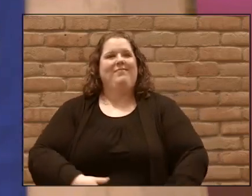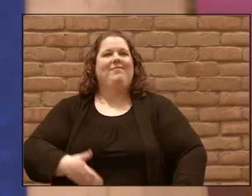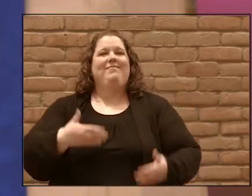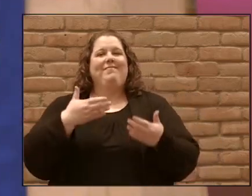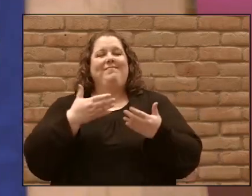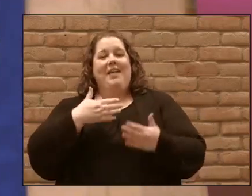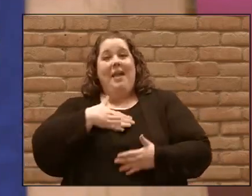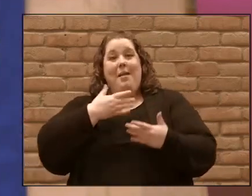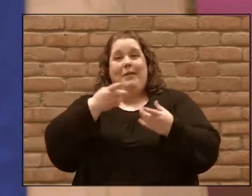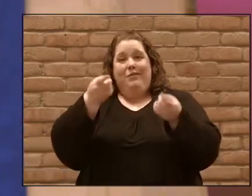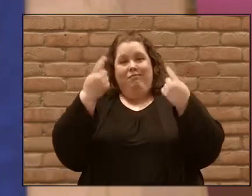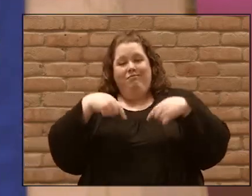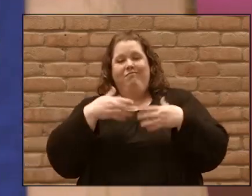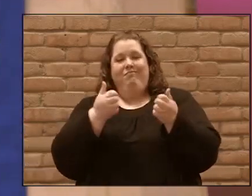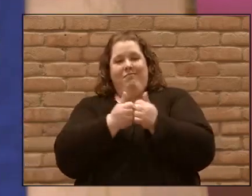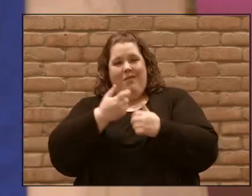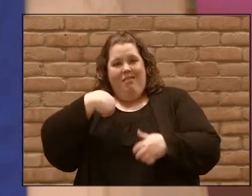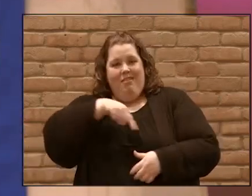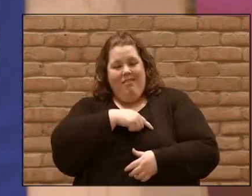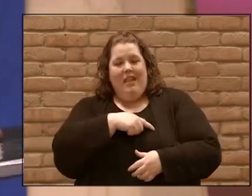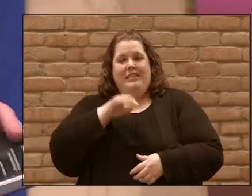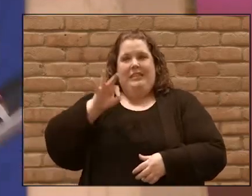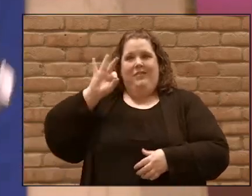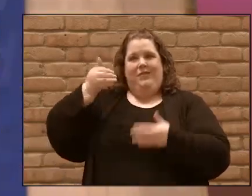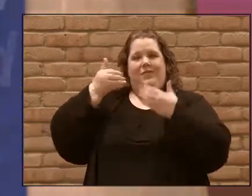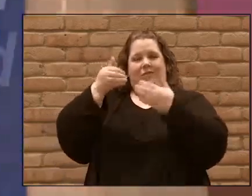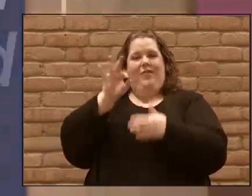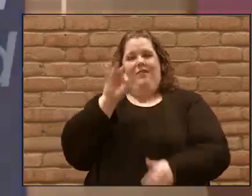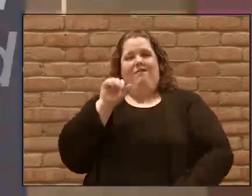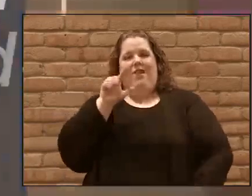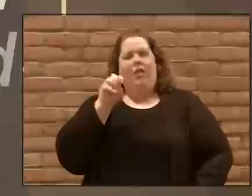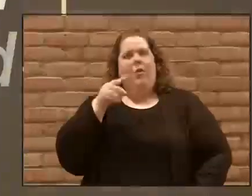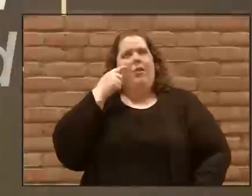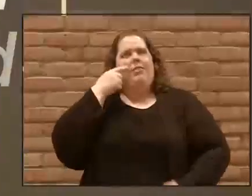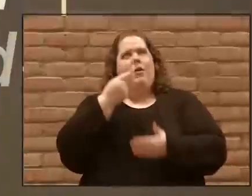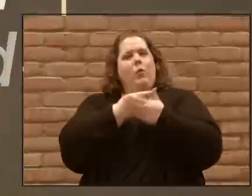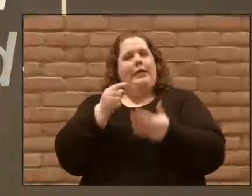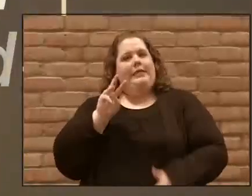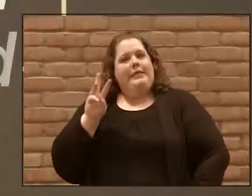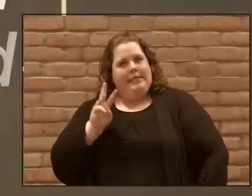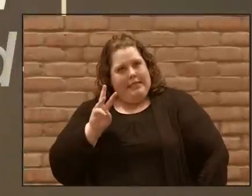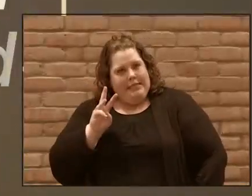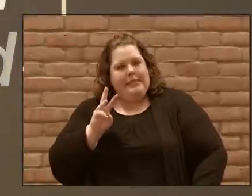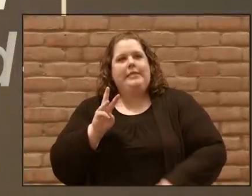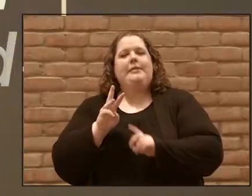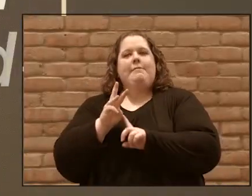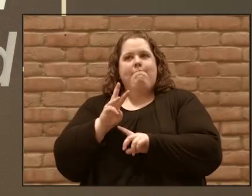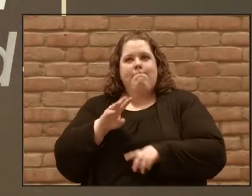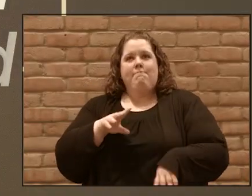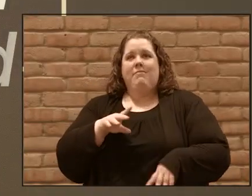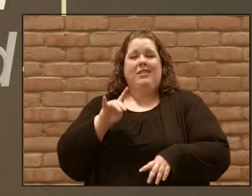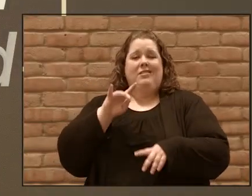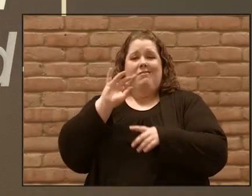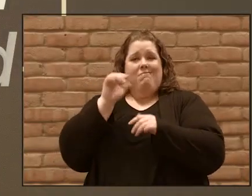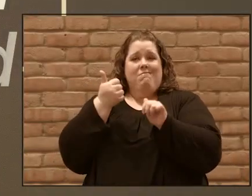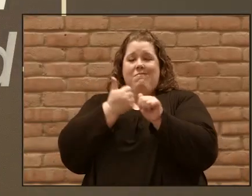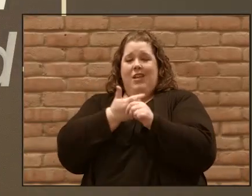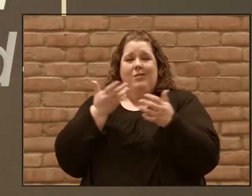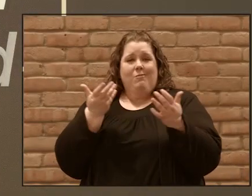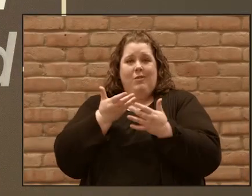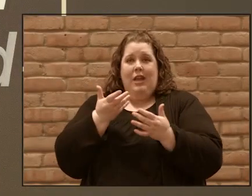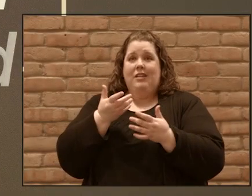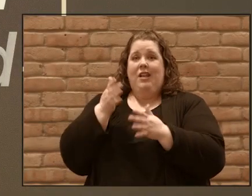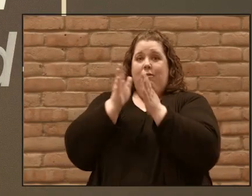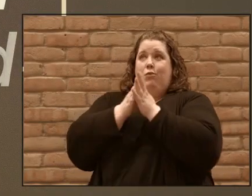us today as we continue in this follow series. I think this is week six now, and the whole idea behind it is we're praying this prayer.